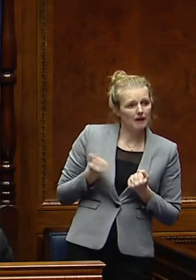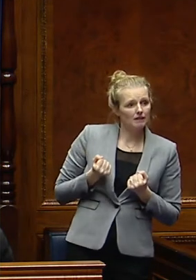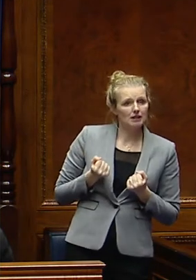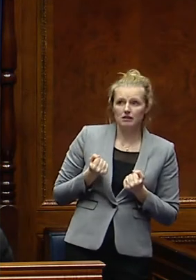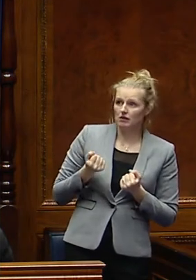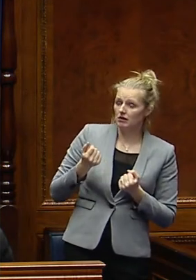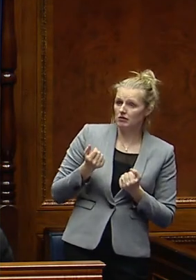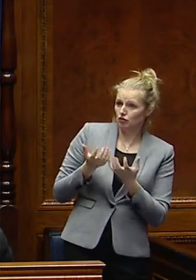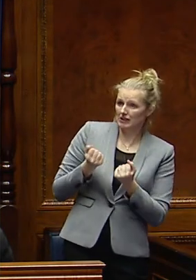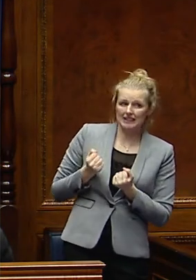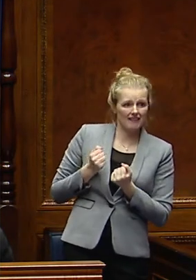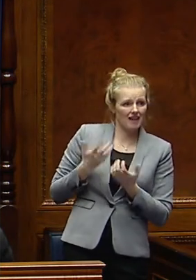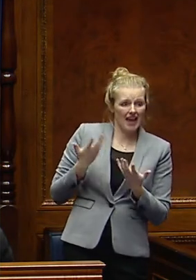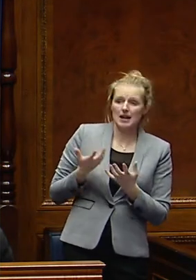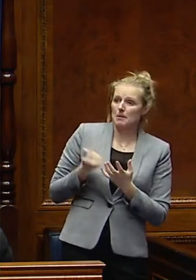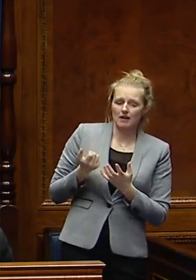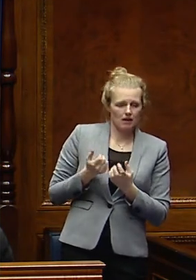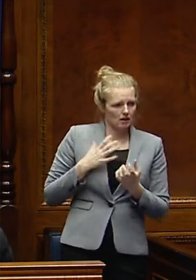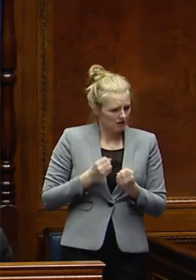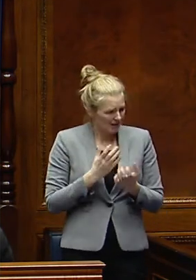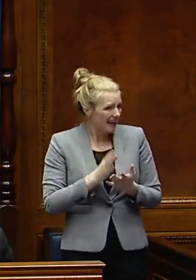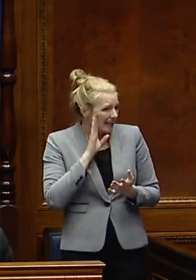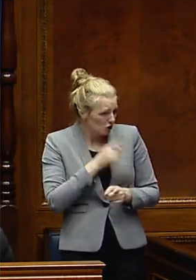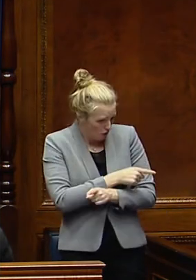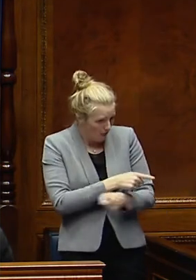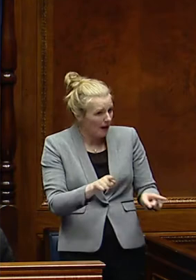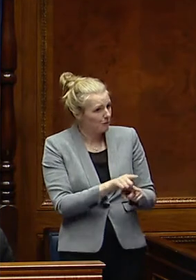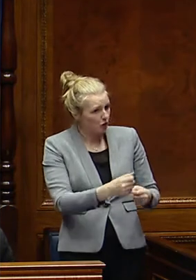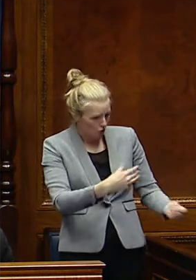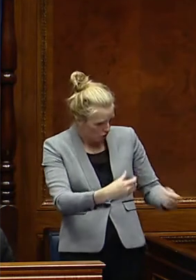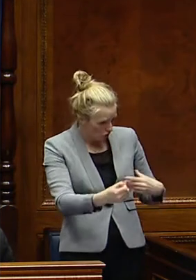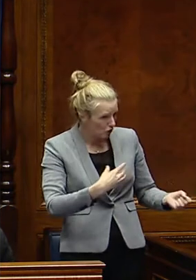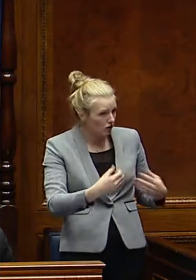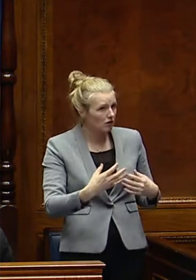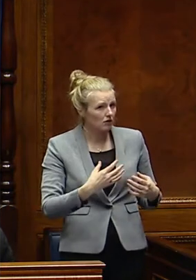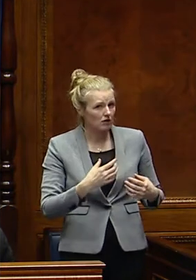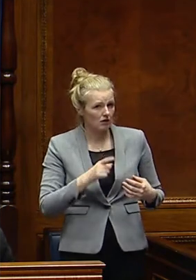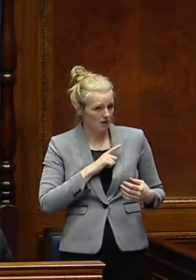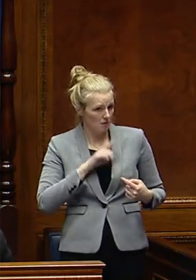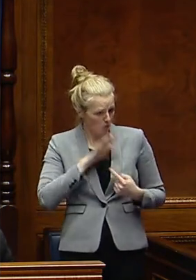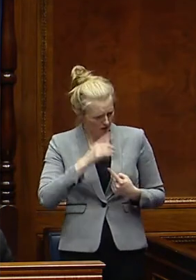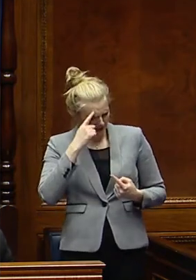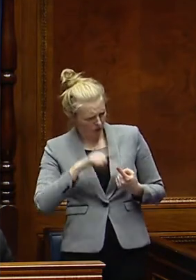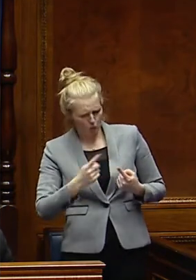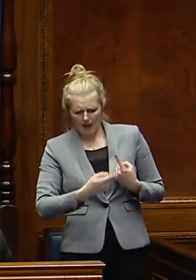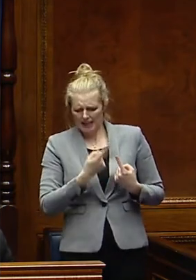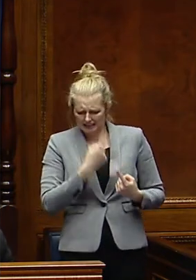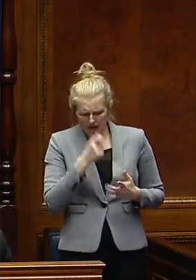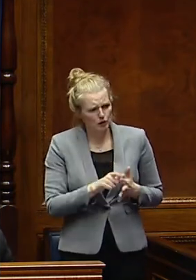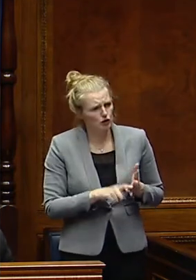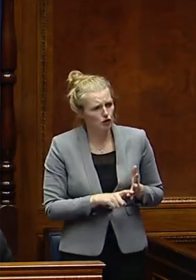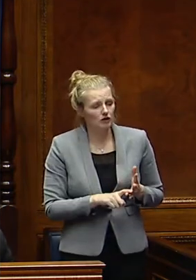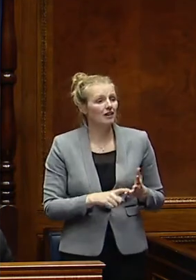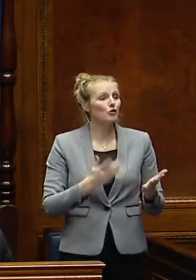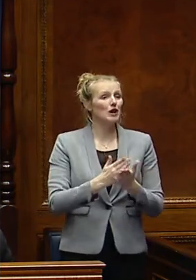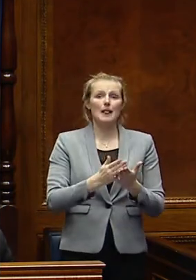social security protections. I want to listen to them in the time ahead to move to what else we can be doing. It's not always a financial solution.